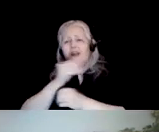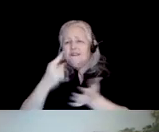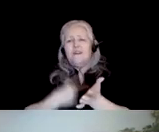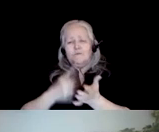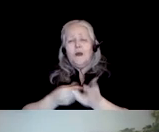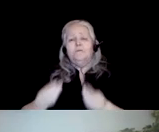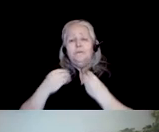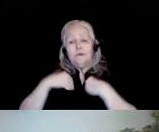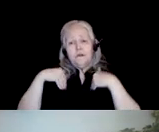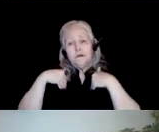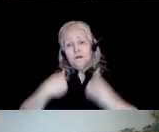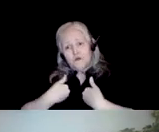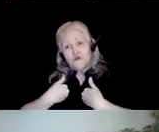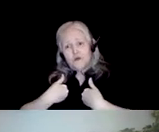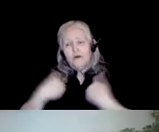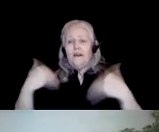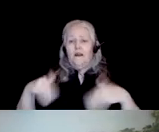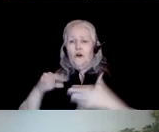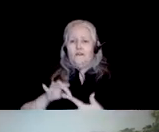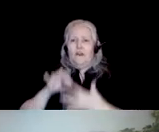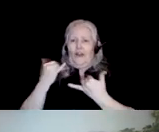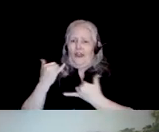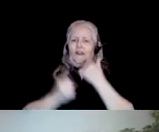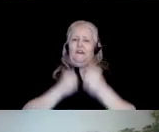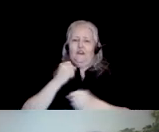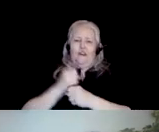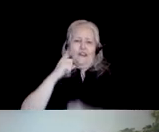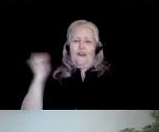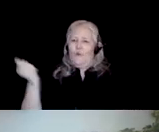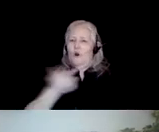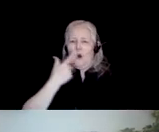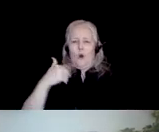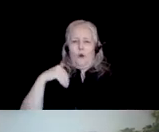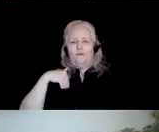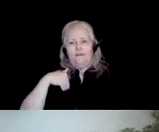Especially this year, we're all so tired.